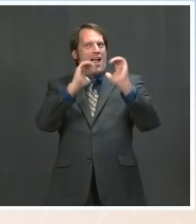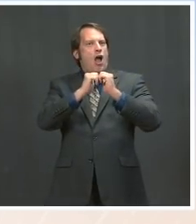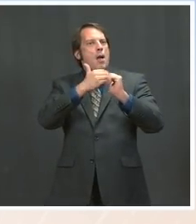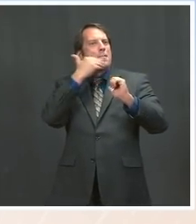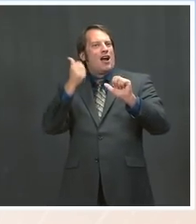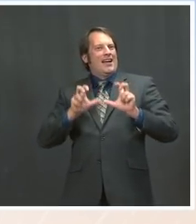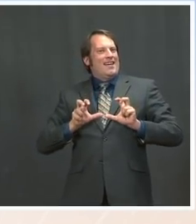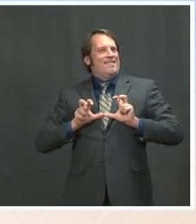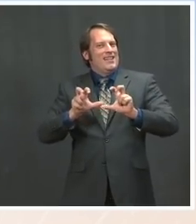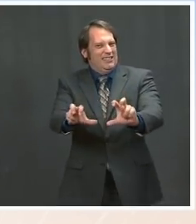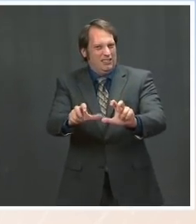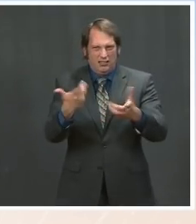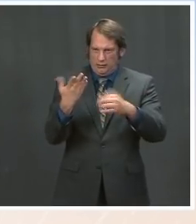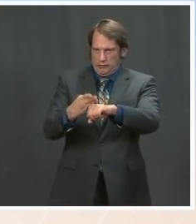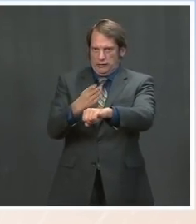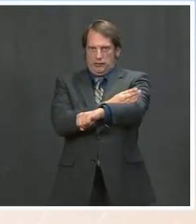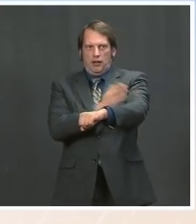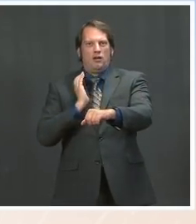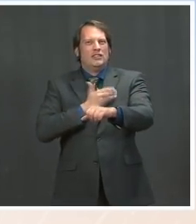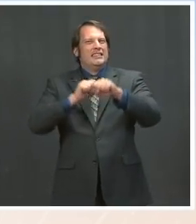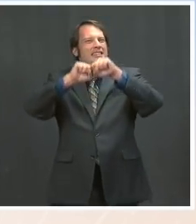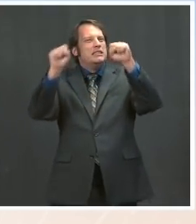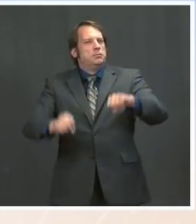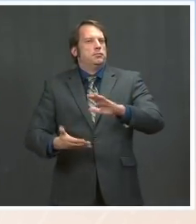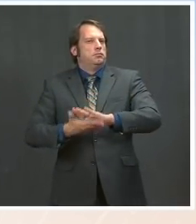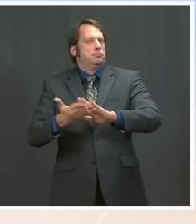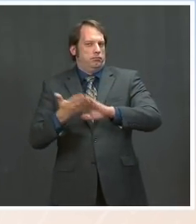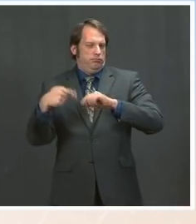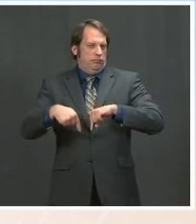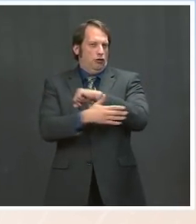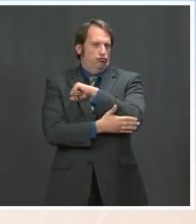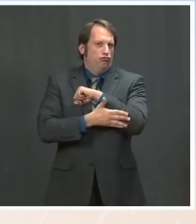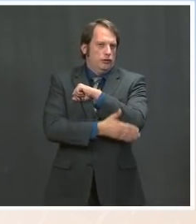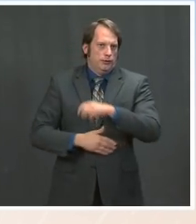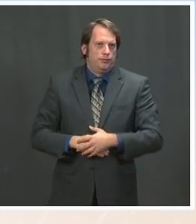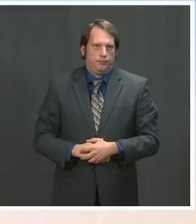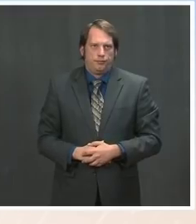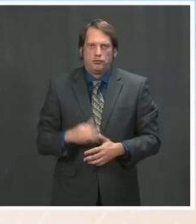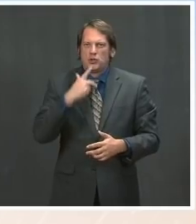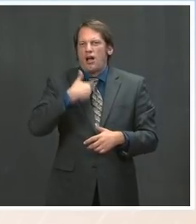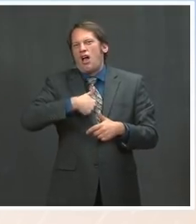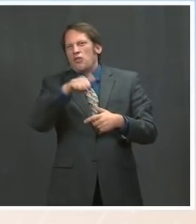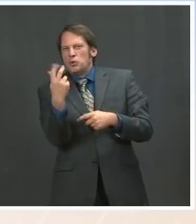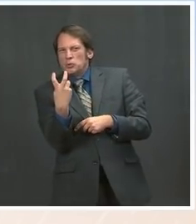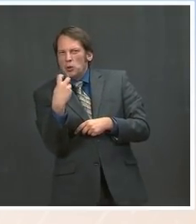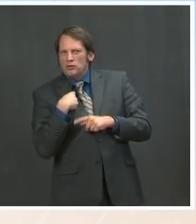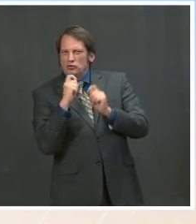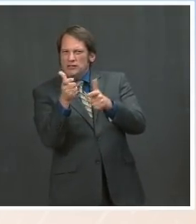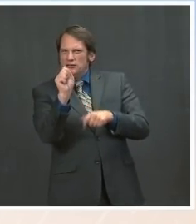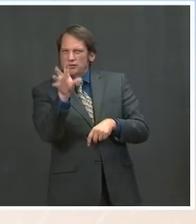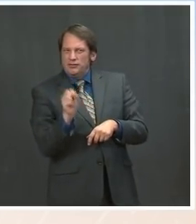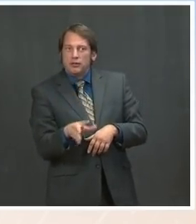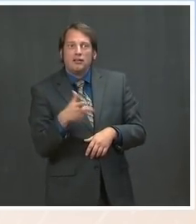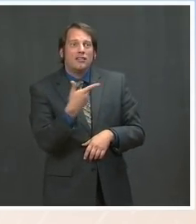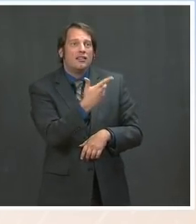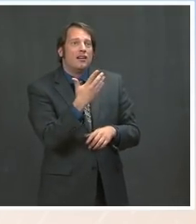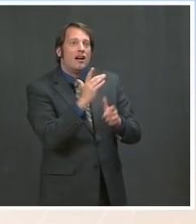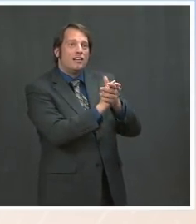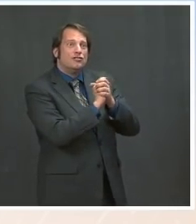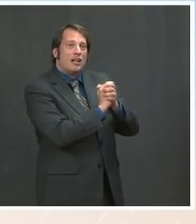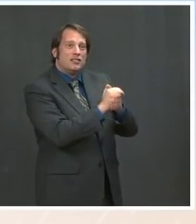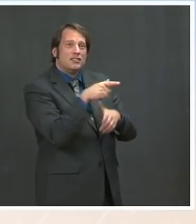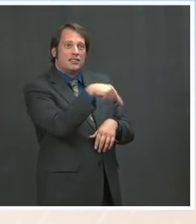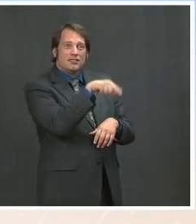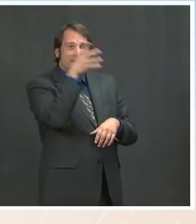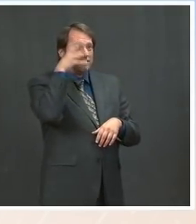country. Two more quick items for you. Today, we congratulate the men and women of NASA and the Jet Propulsion Laboratory